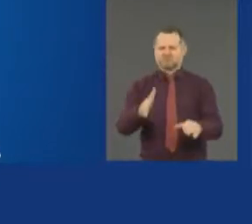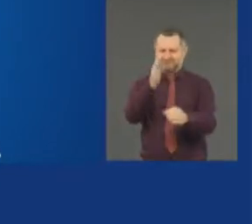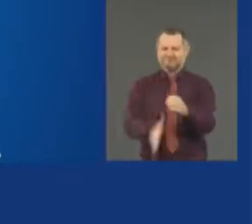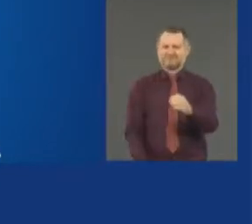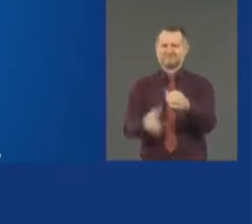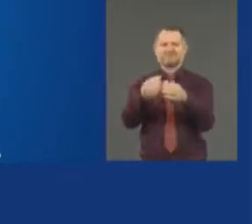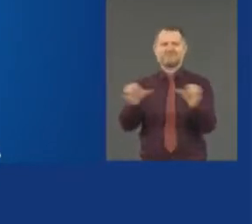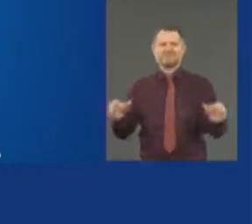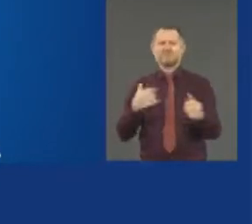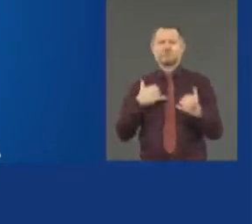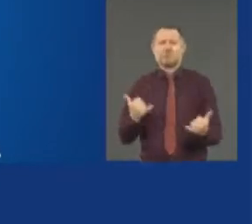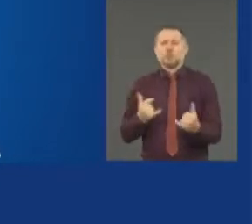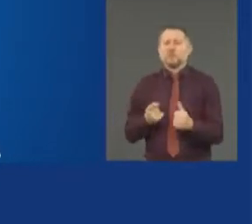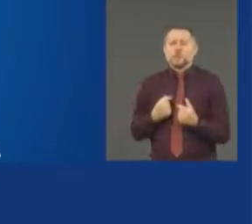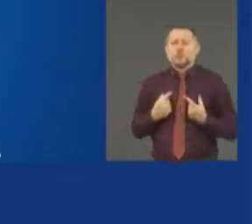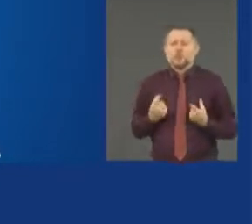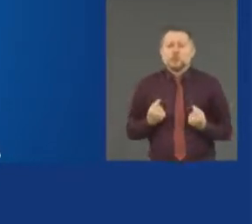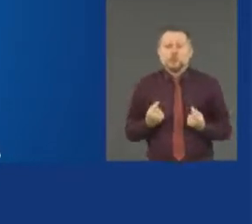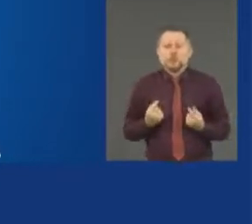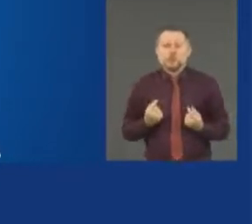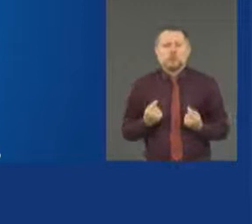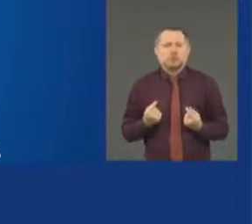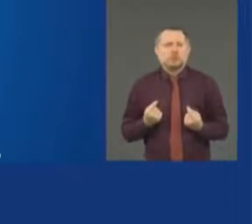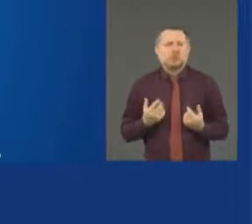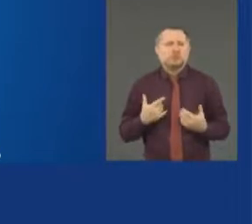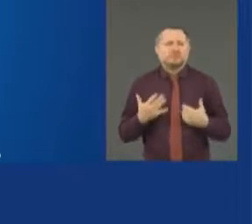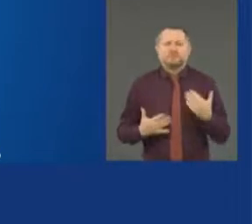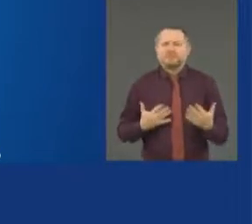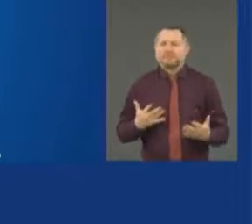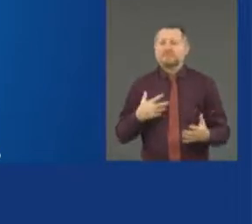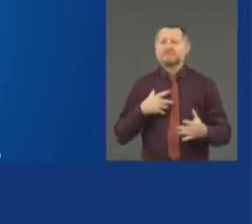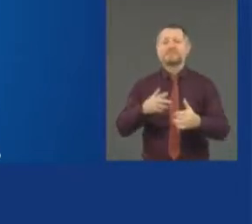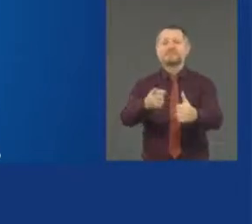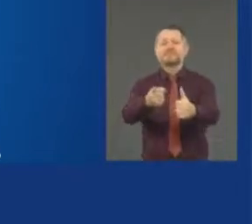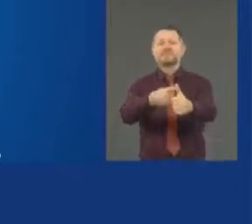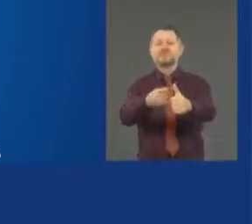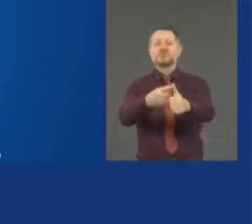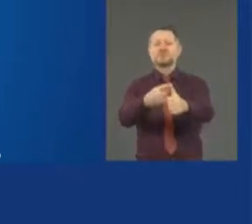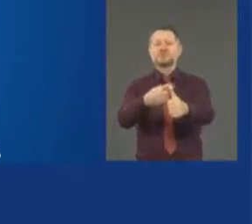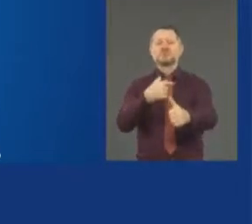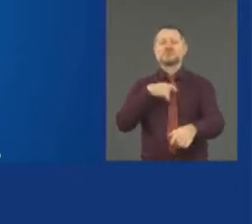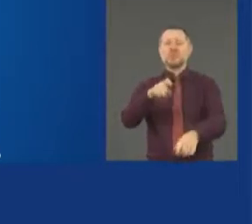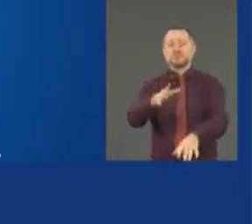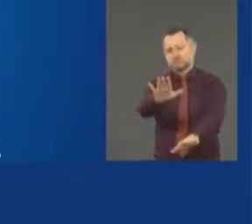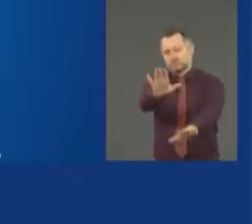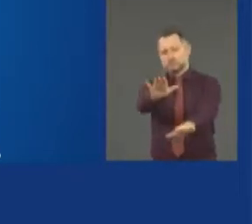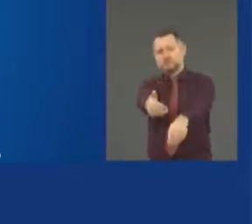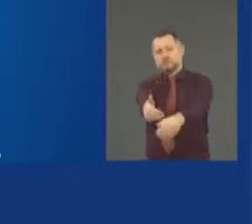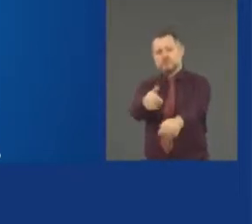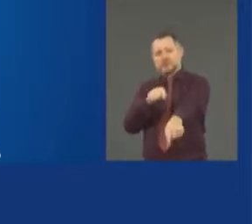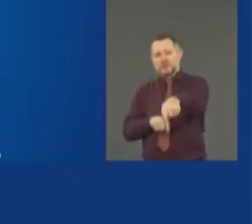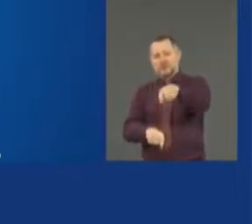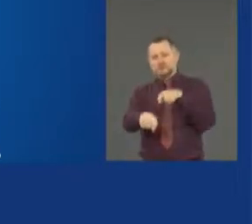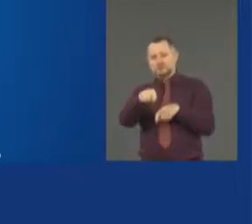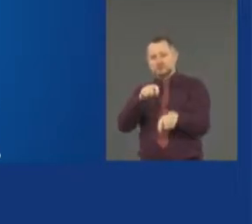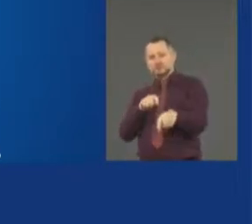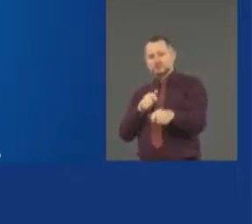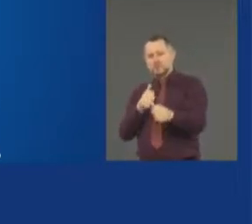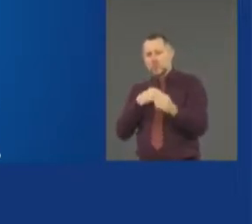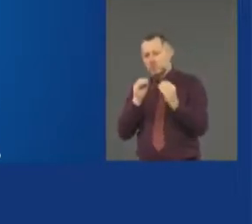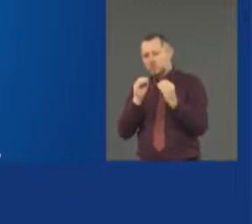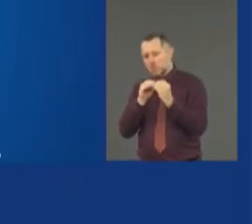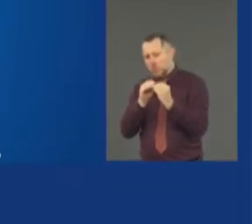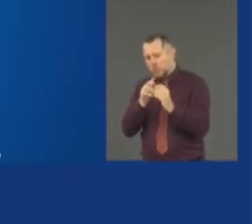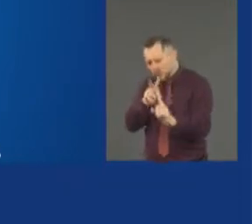We first take a step back, gain some perspective, and separate the issues, separate the